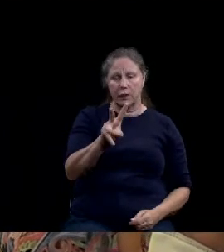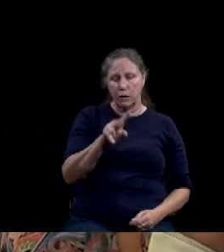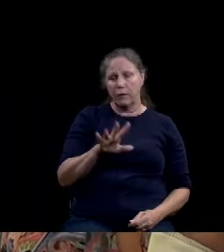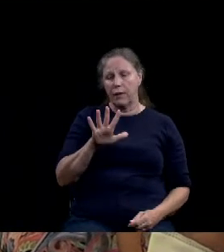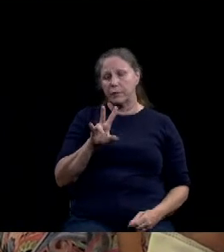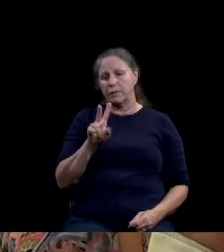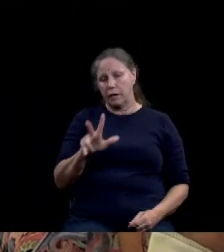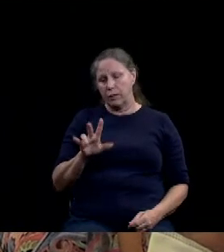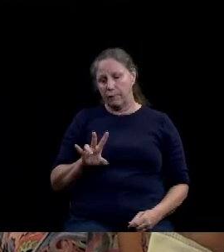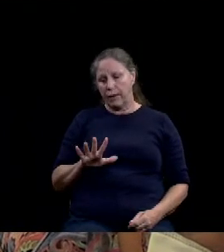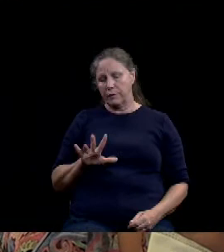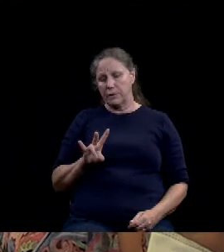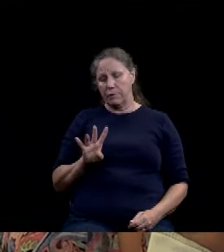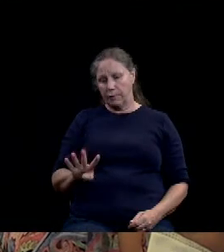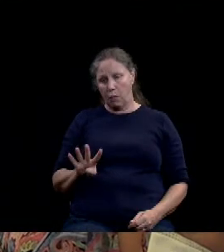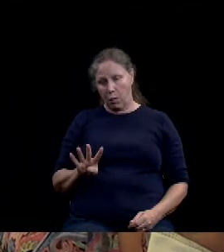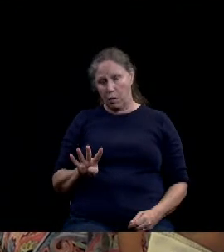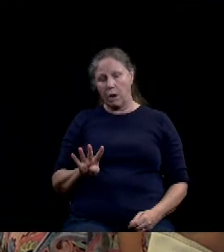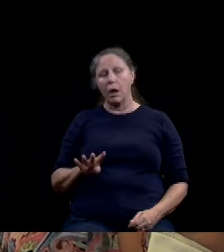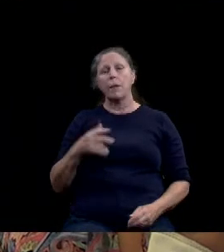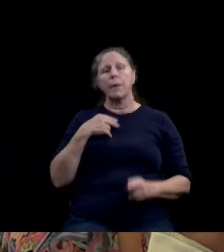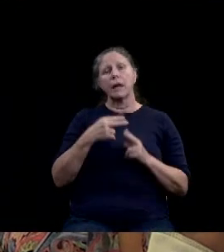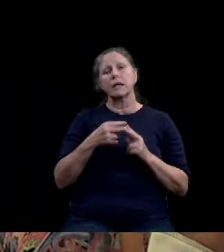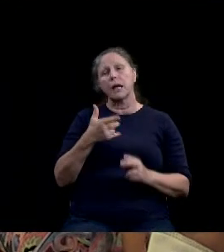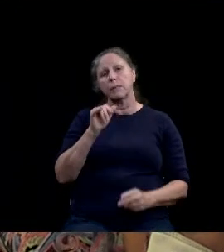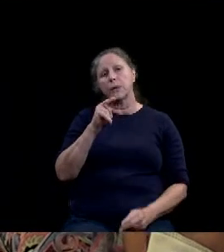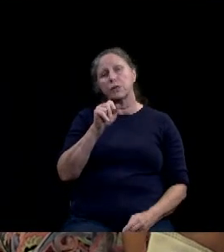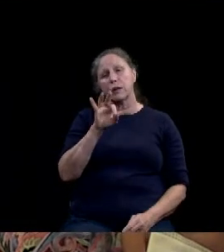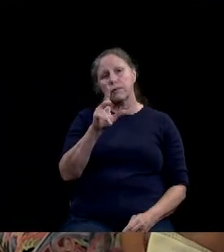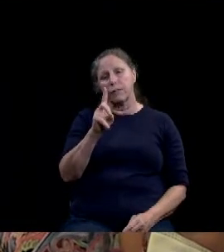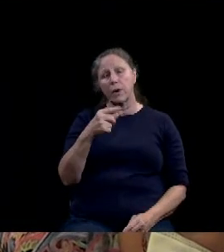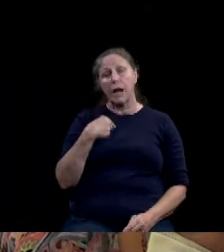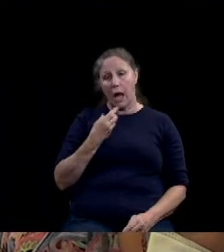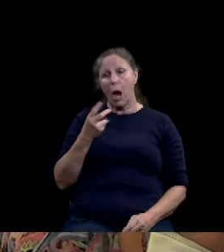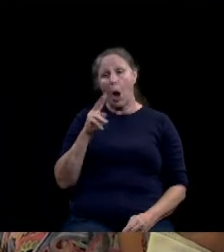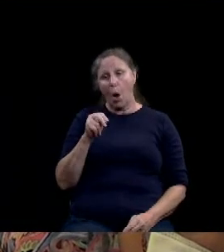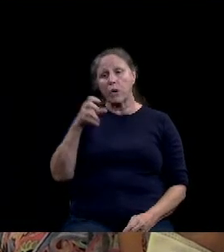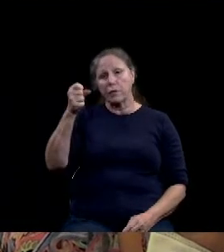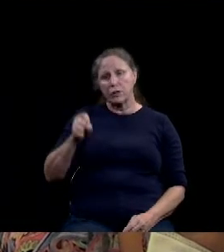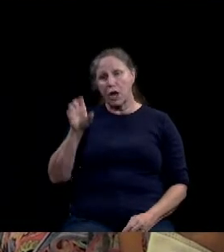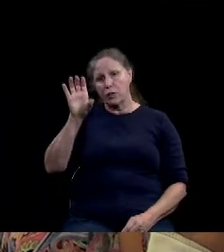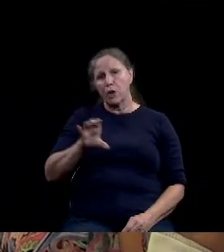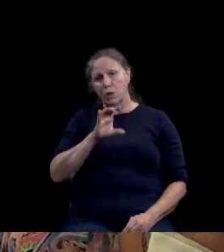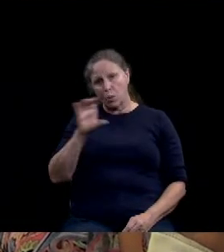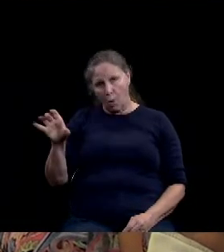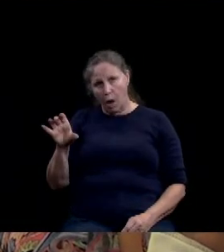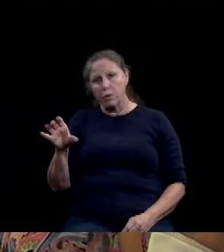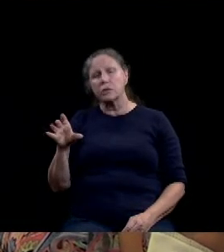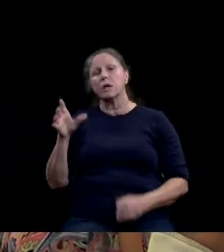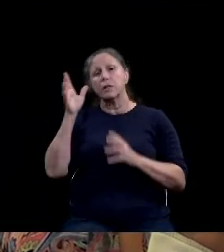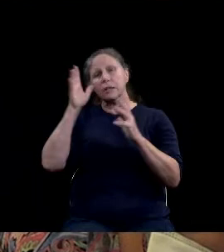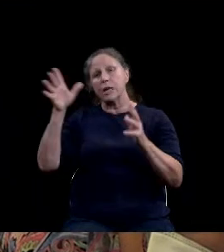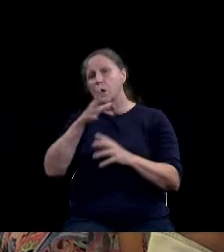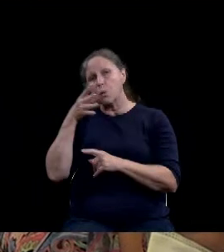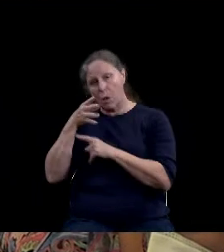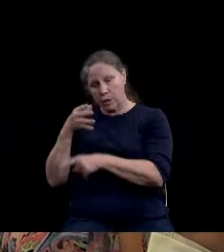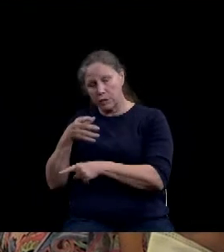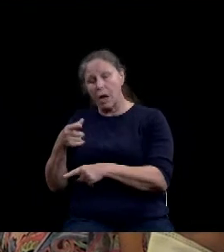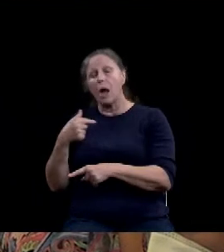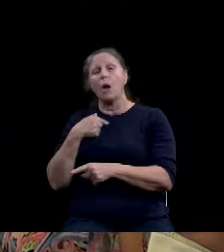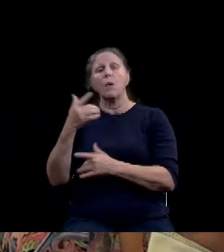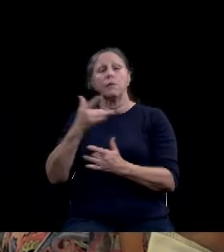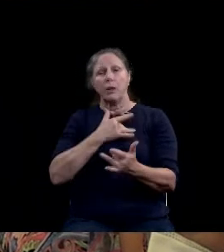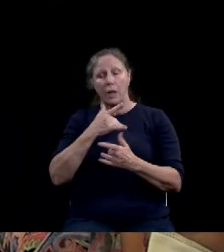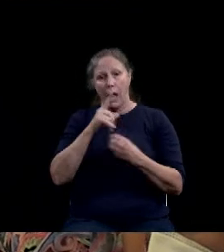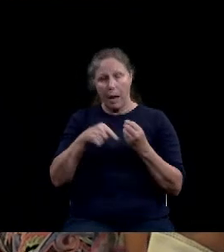name is Gina Ford and I'm one of the owners of Southern Cross Whitetail Ranch. We have voiced our concerns about the new municipal solid waste landfill that will be directly across the